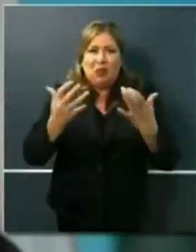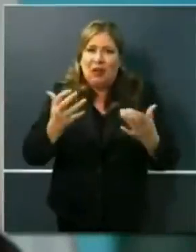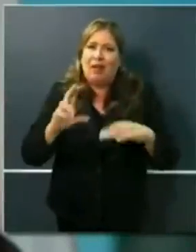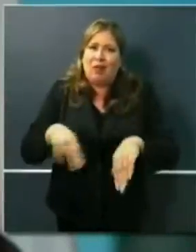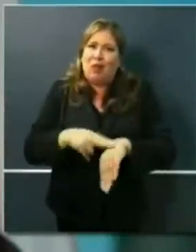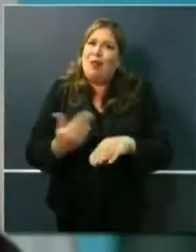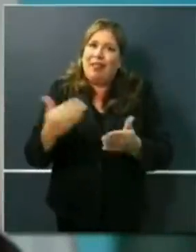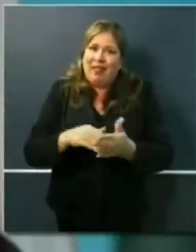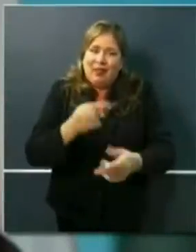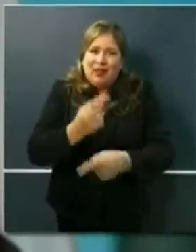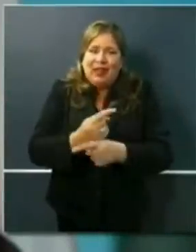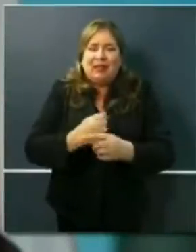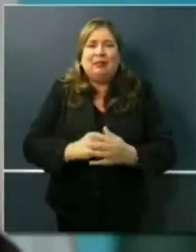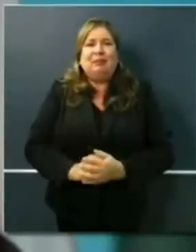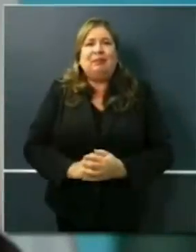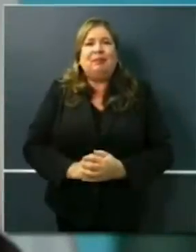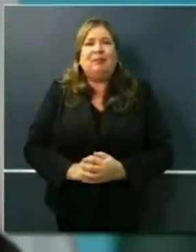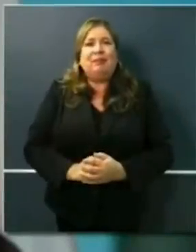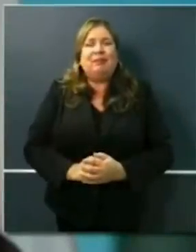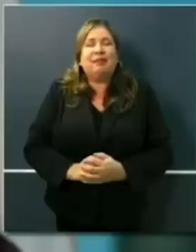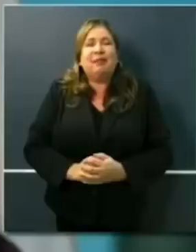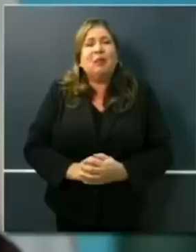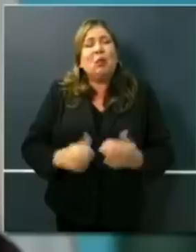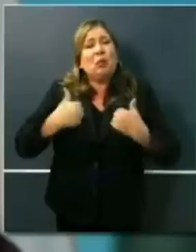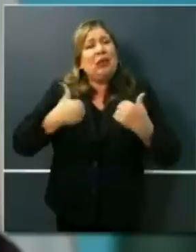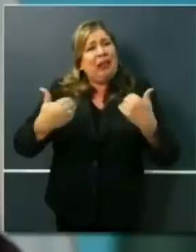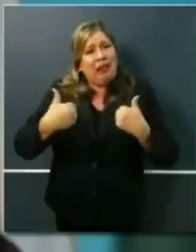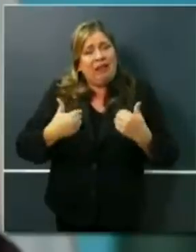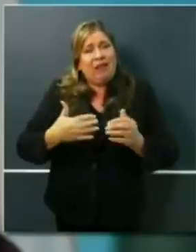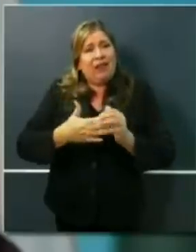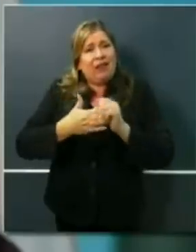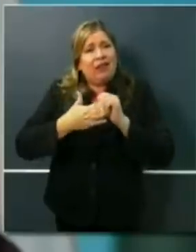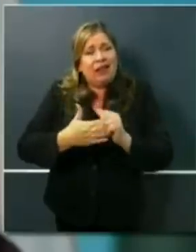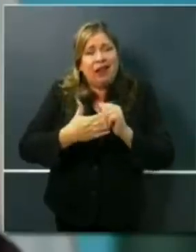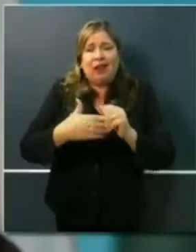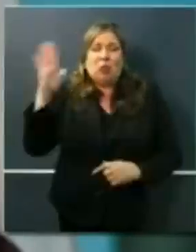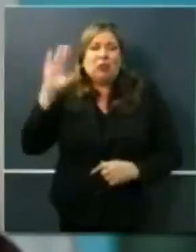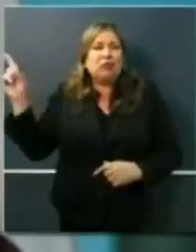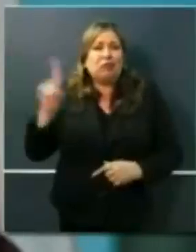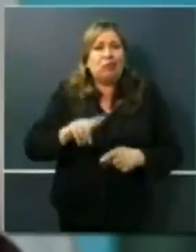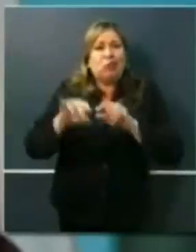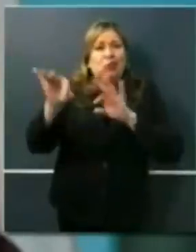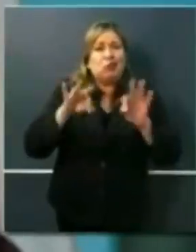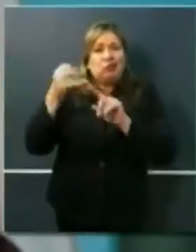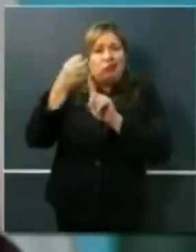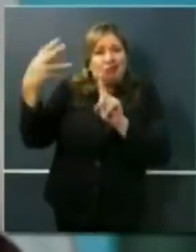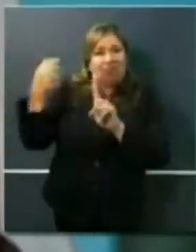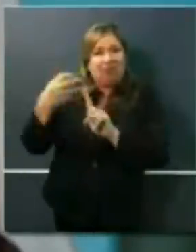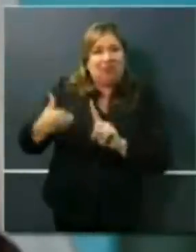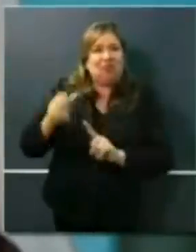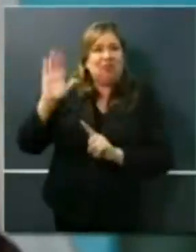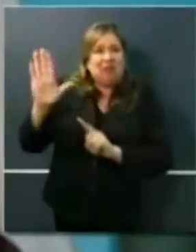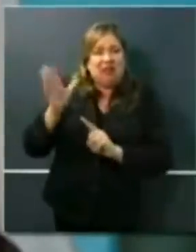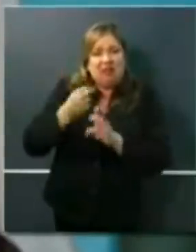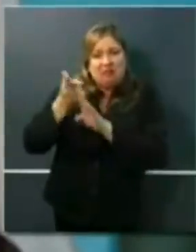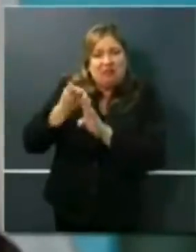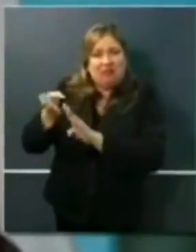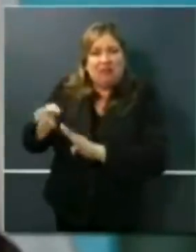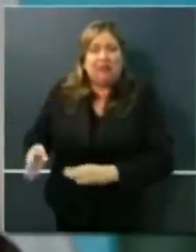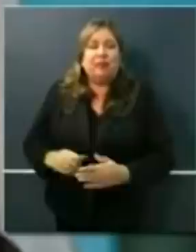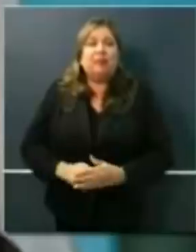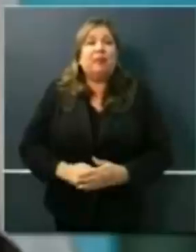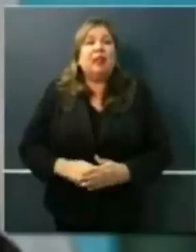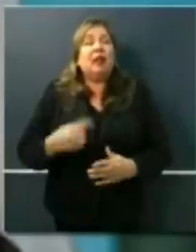a parameter, we have a framework that will guide our decision-making and will be predicated on the ability to do six